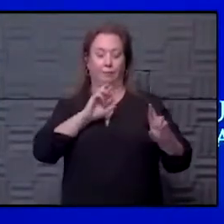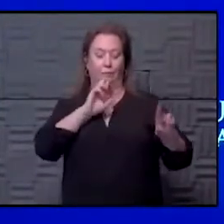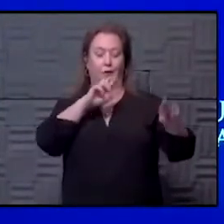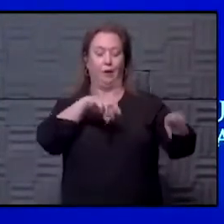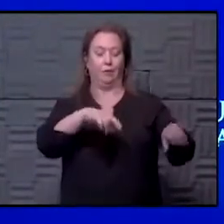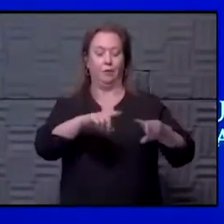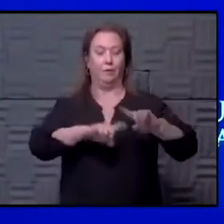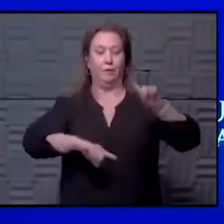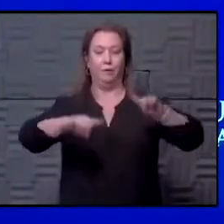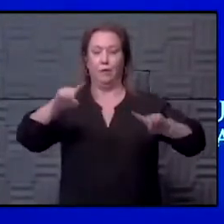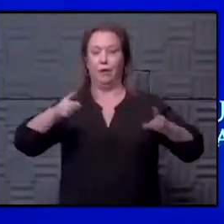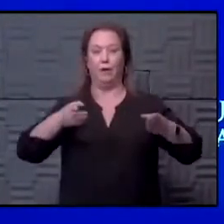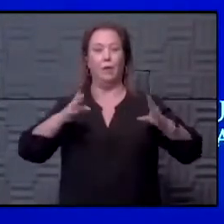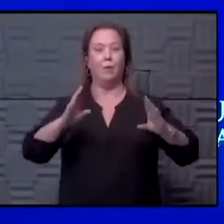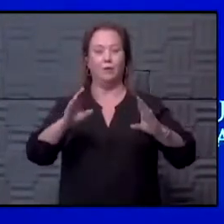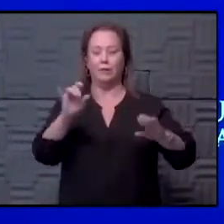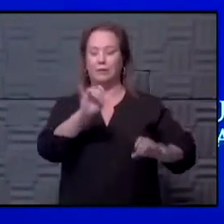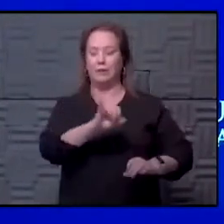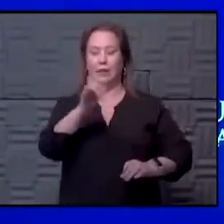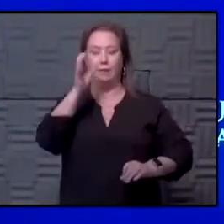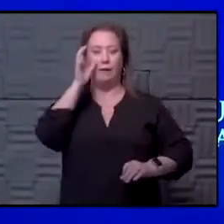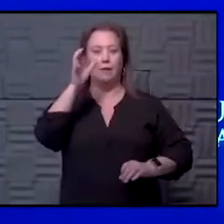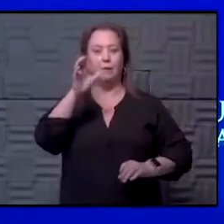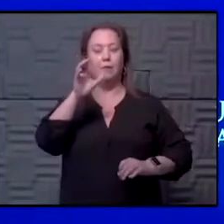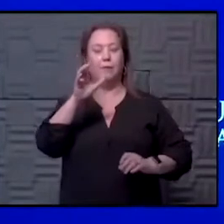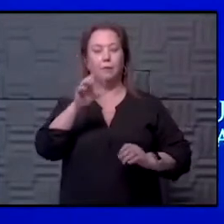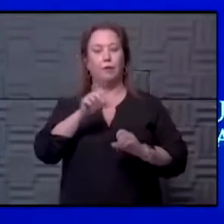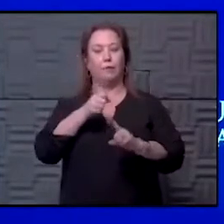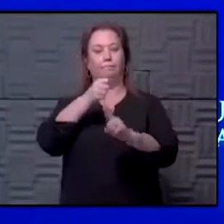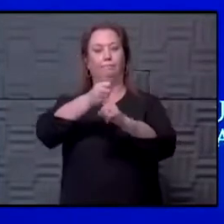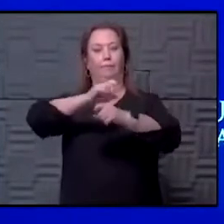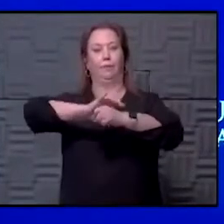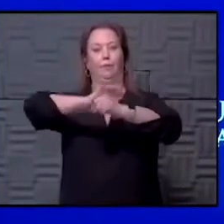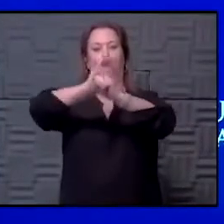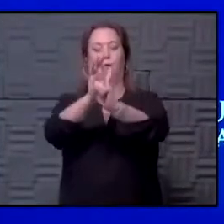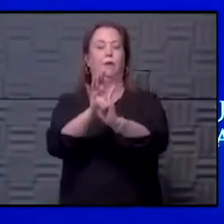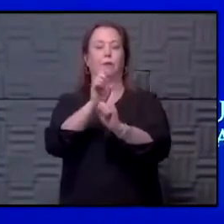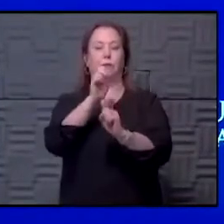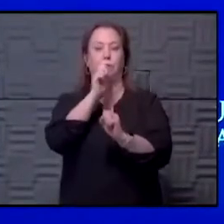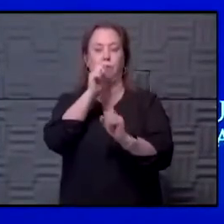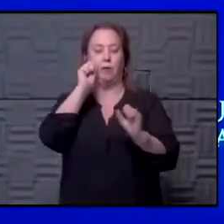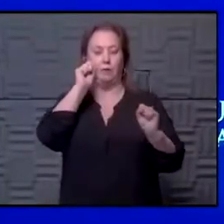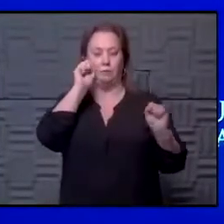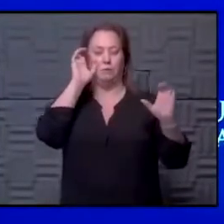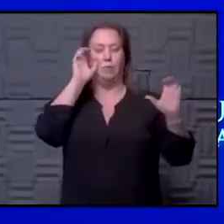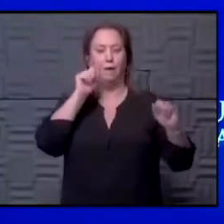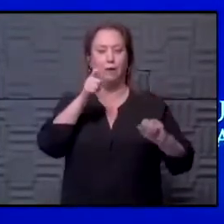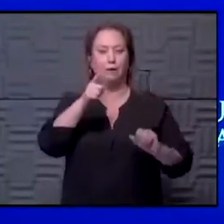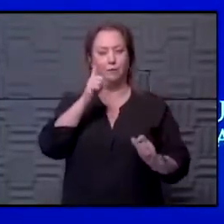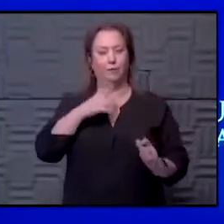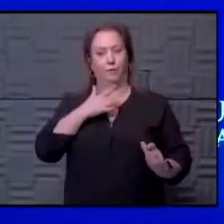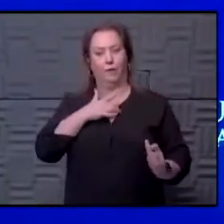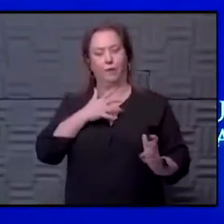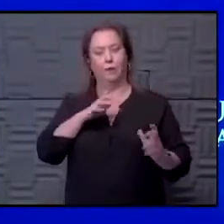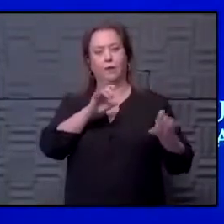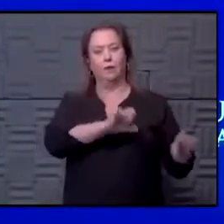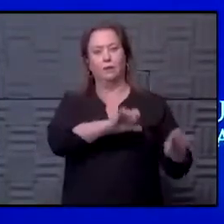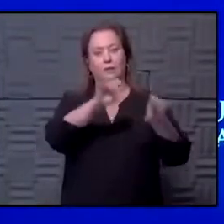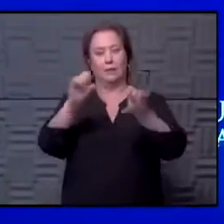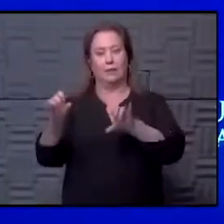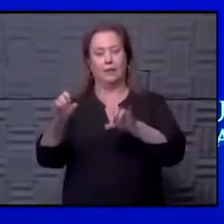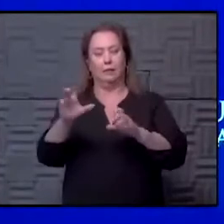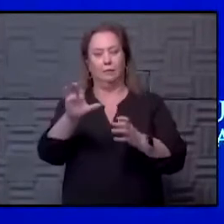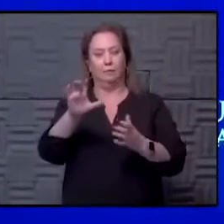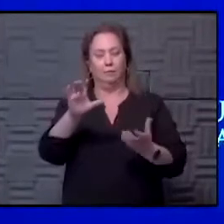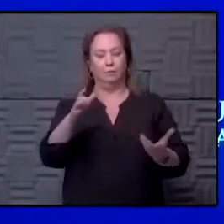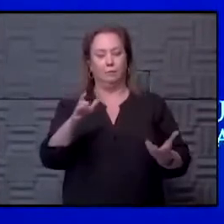if you had gotten the infection. So, don't be surprised if you have symptoms like a little bit of what's been described here. And